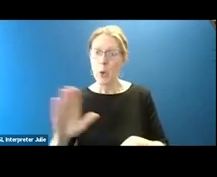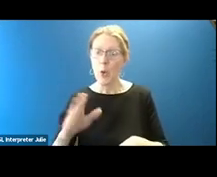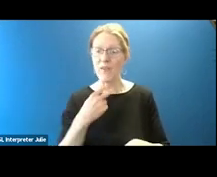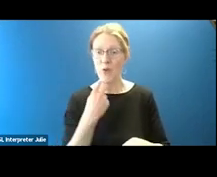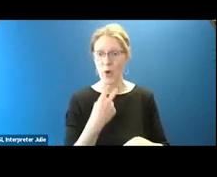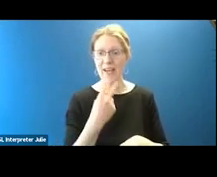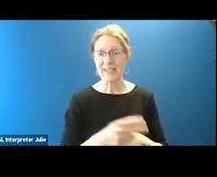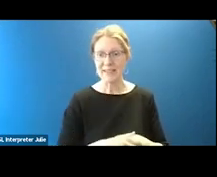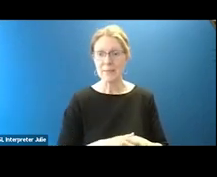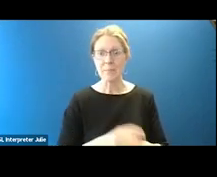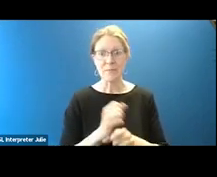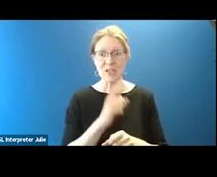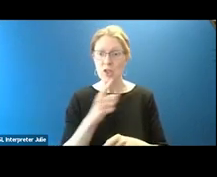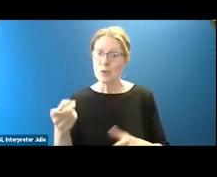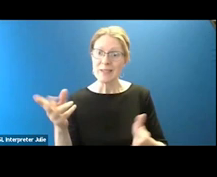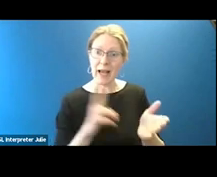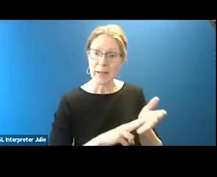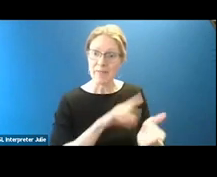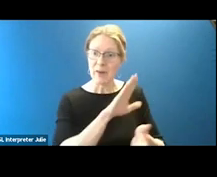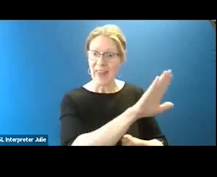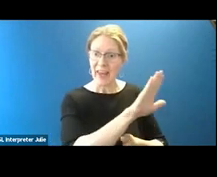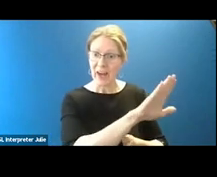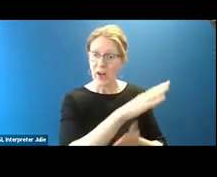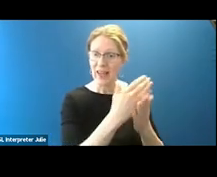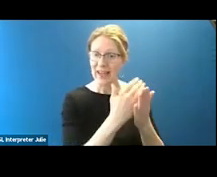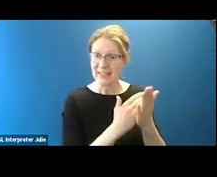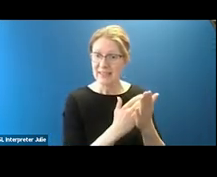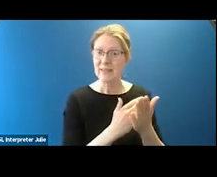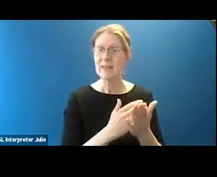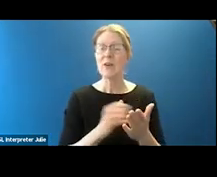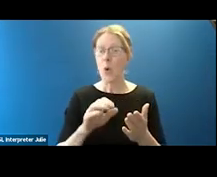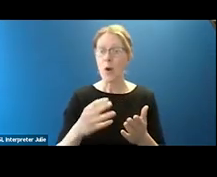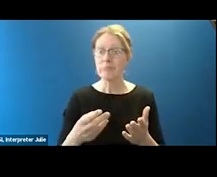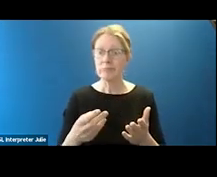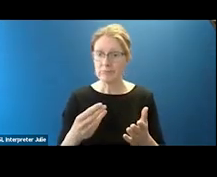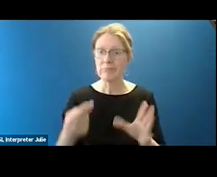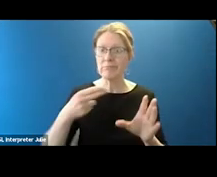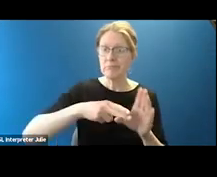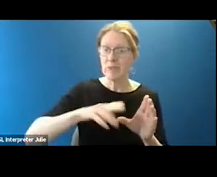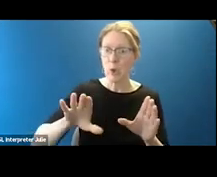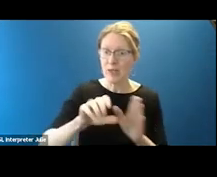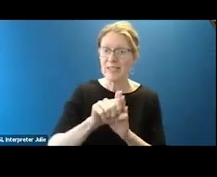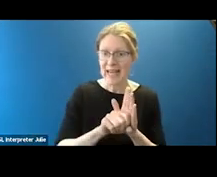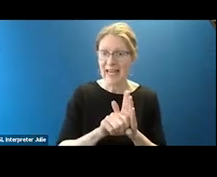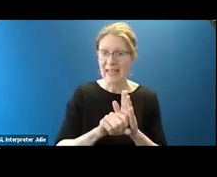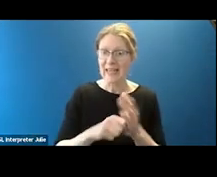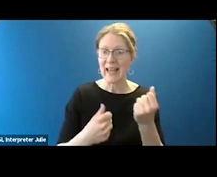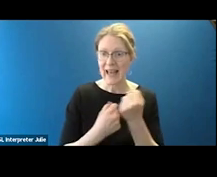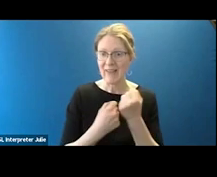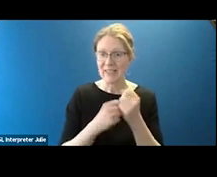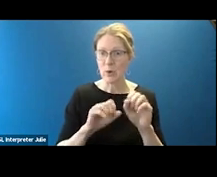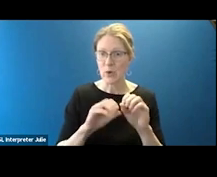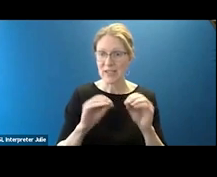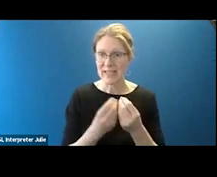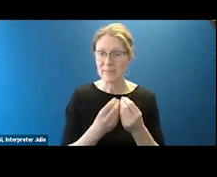signed up for their advocacy list or are a member of your state's advocacy organization. Please see the link that we just put in the chat